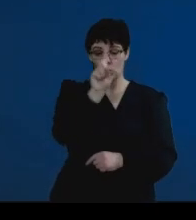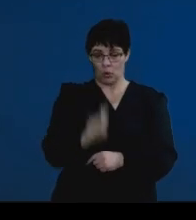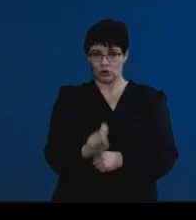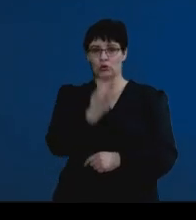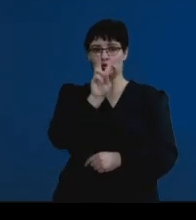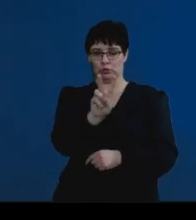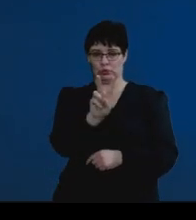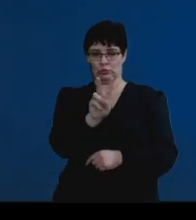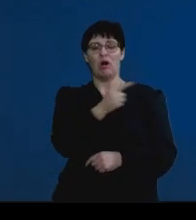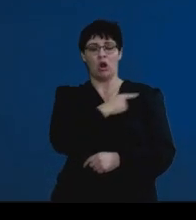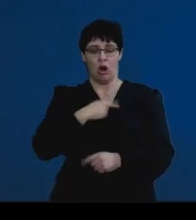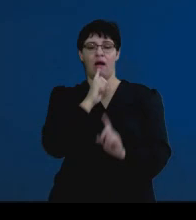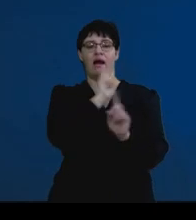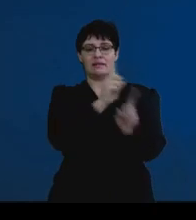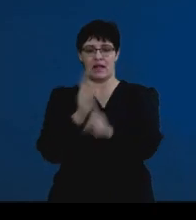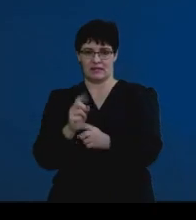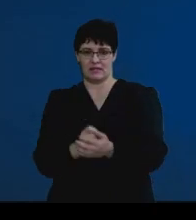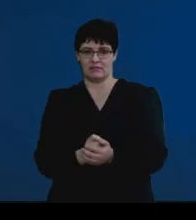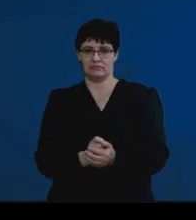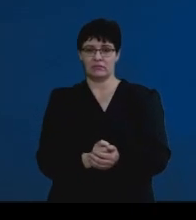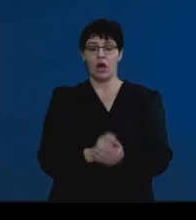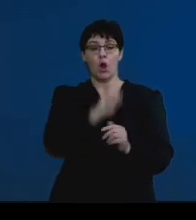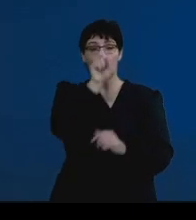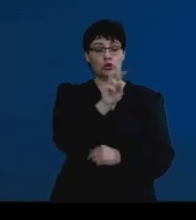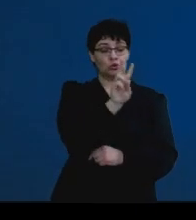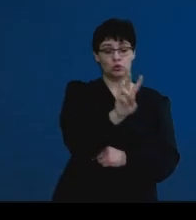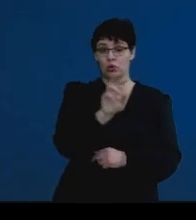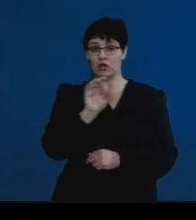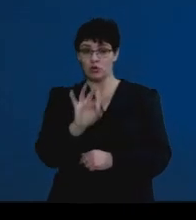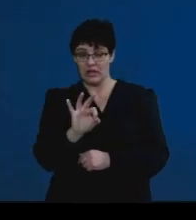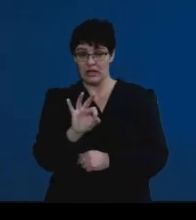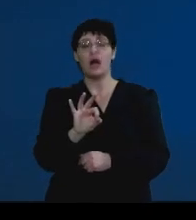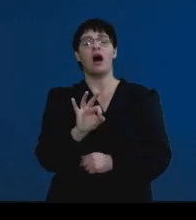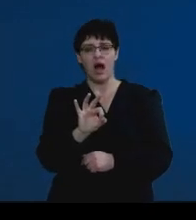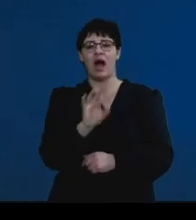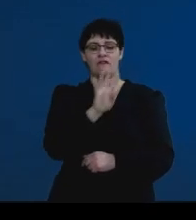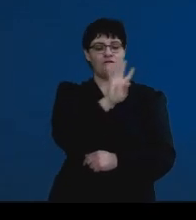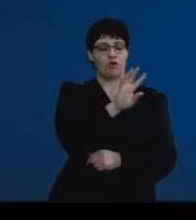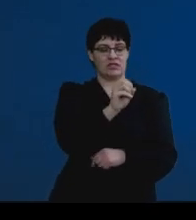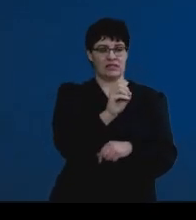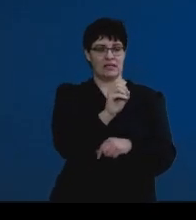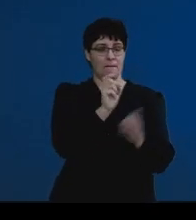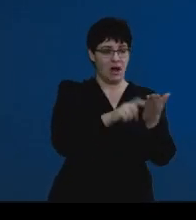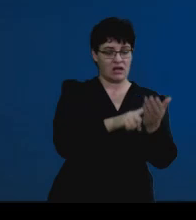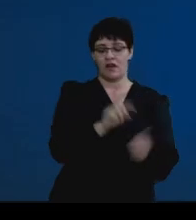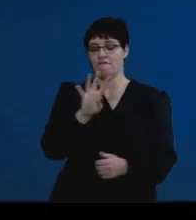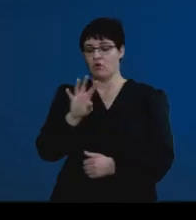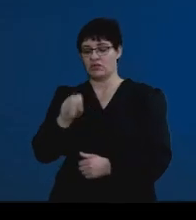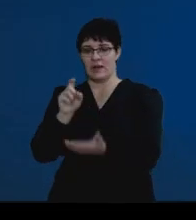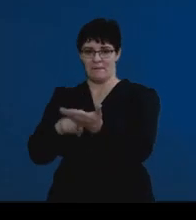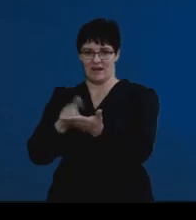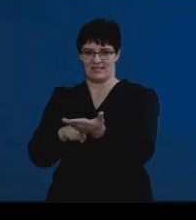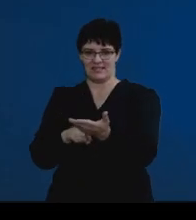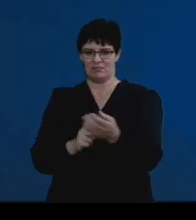Questions 2 and 3 are 40 marks each. And this means that you've got to pace yourself to answering these questions within